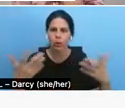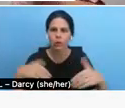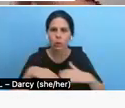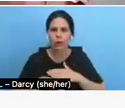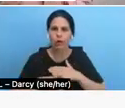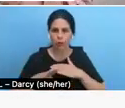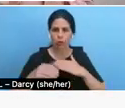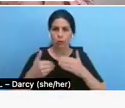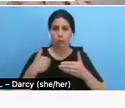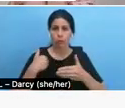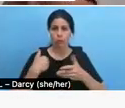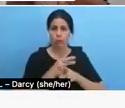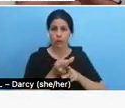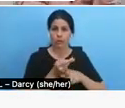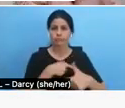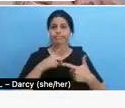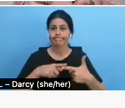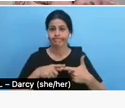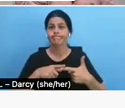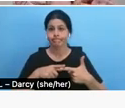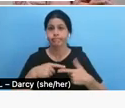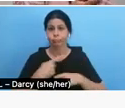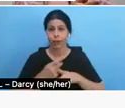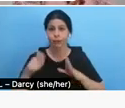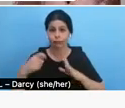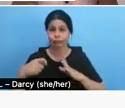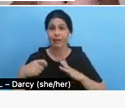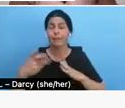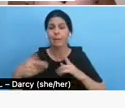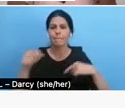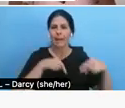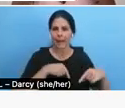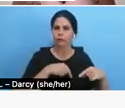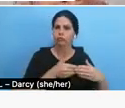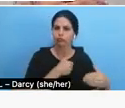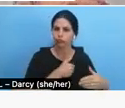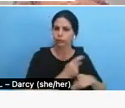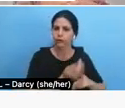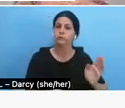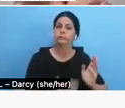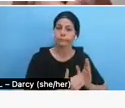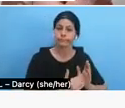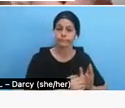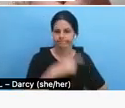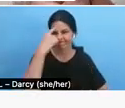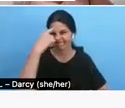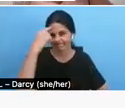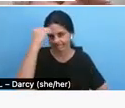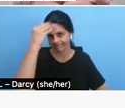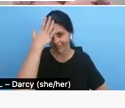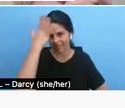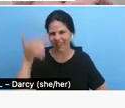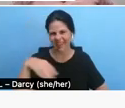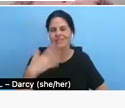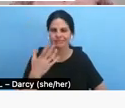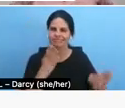pre-production, you go into production, and then you might come back to pre-production again. So just thinking again about those, um, intermittent timelines.